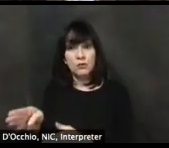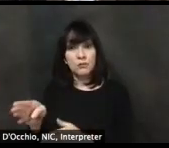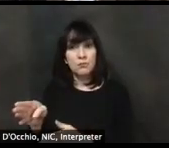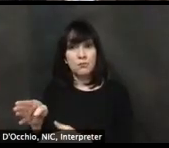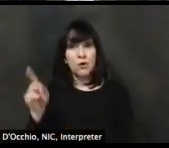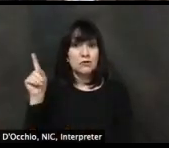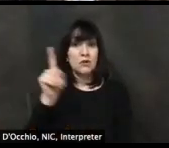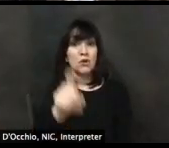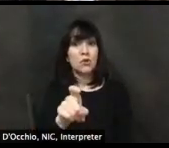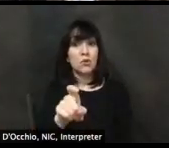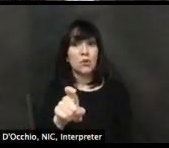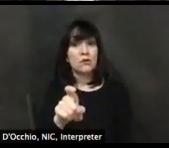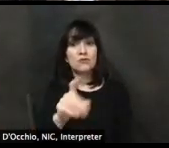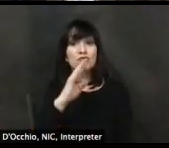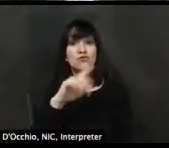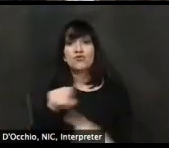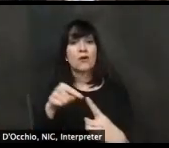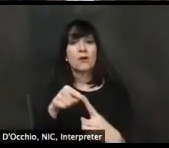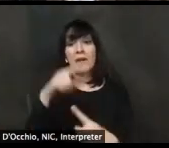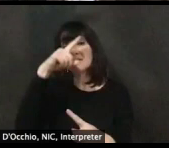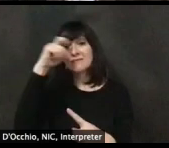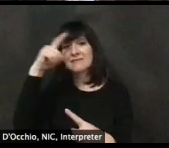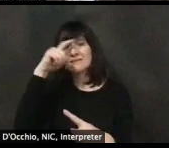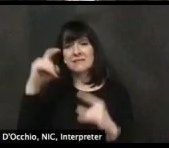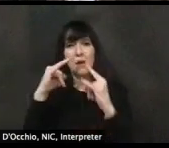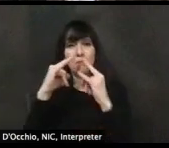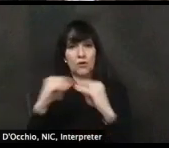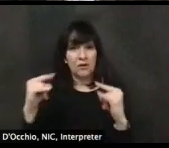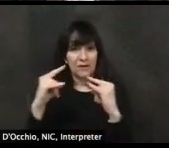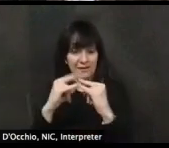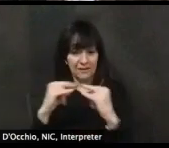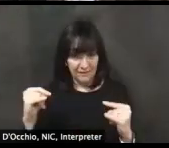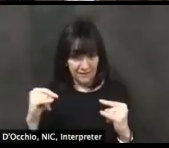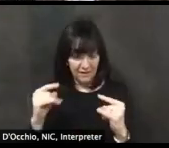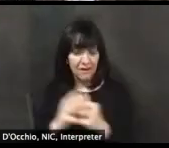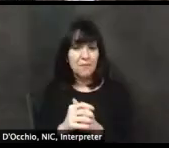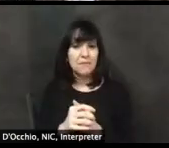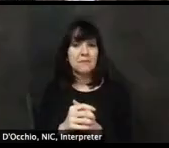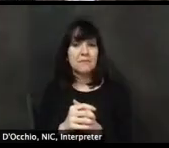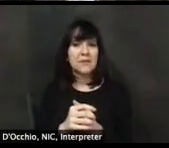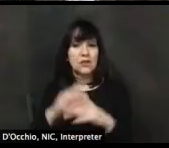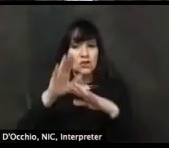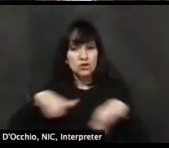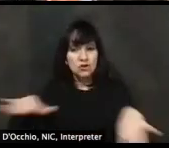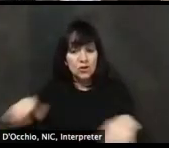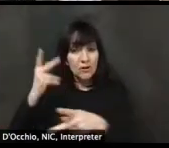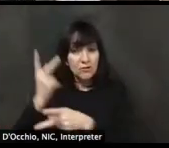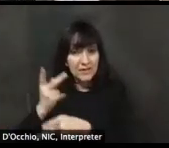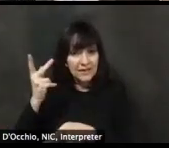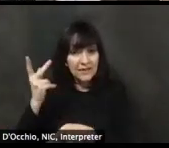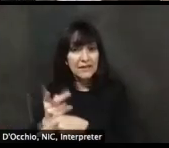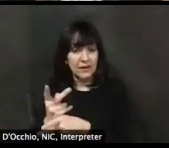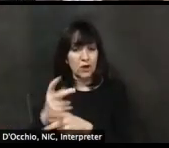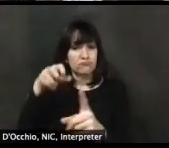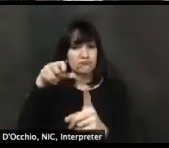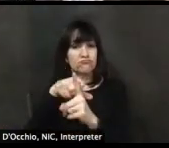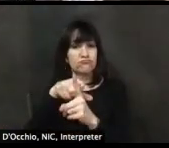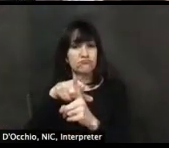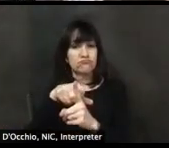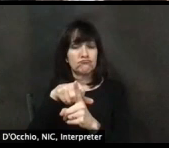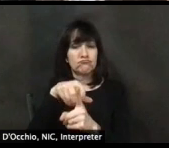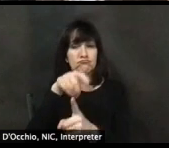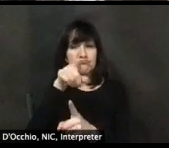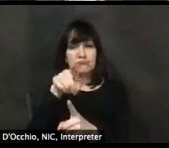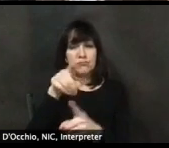summer camp programs and childcare. How are we, uh, how's the state of Delaware thinking about childcare? How do people, how can people go back to work if we, uh,